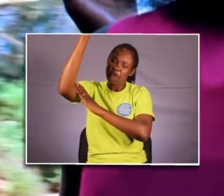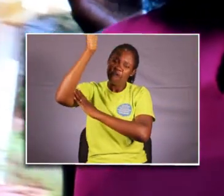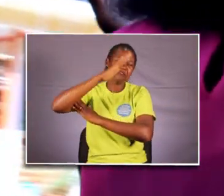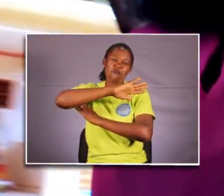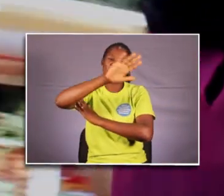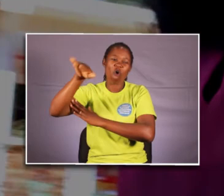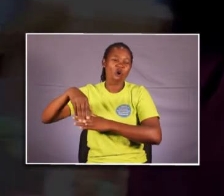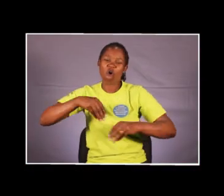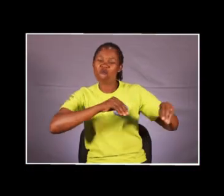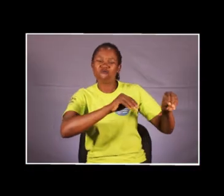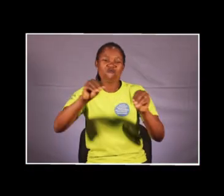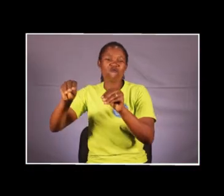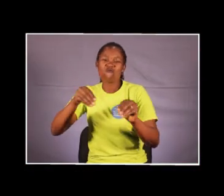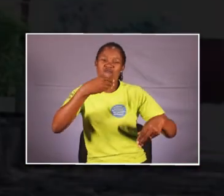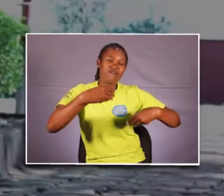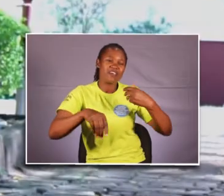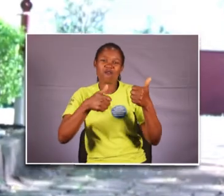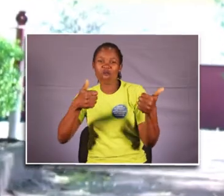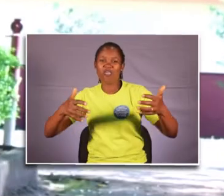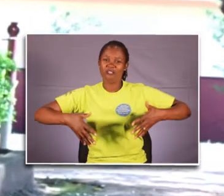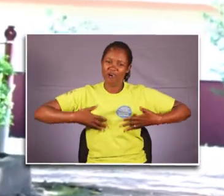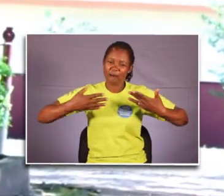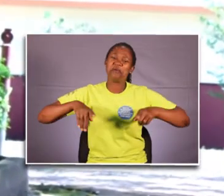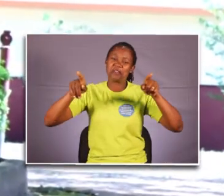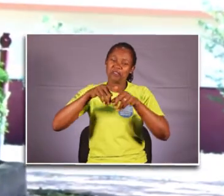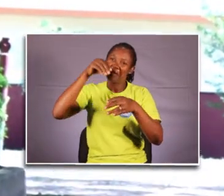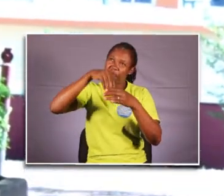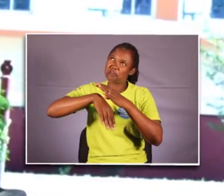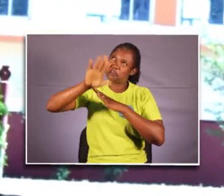and in Him we have our being.